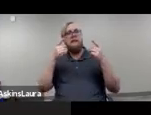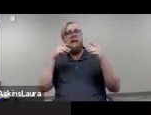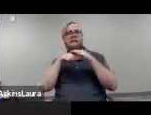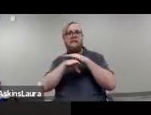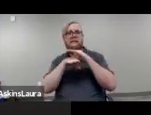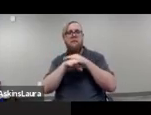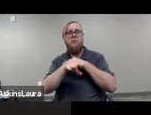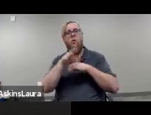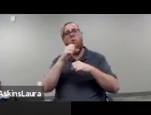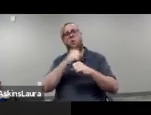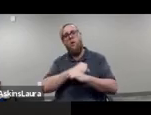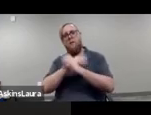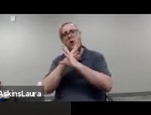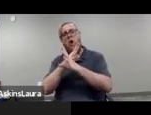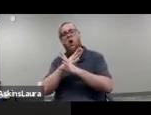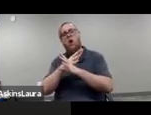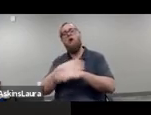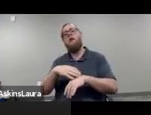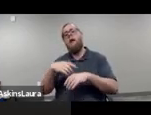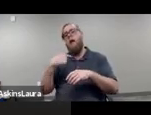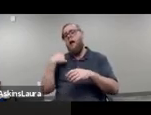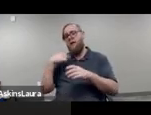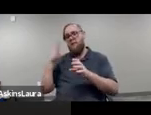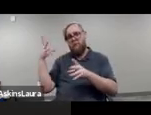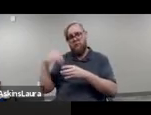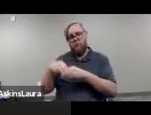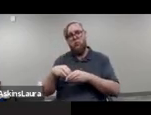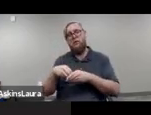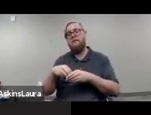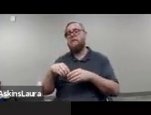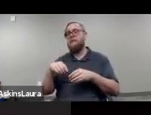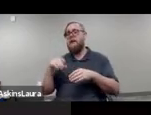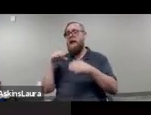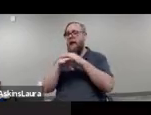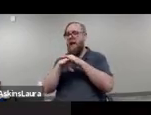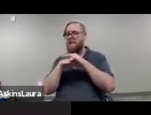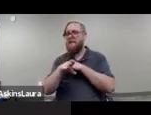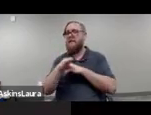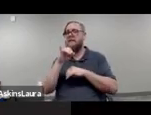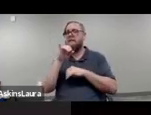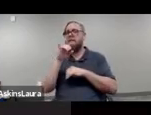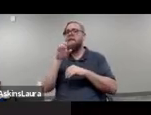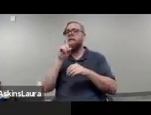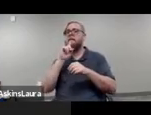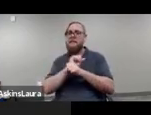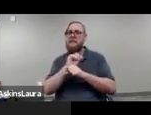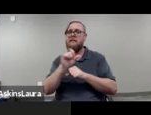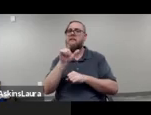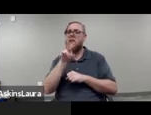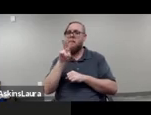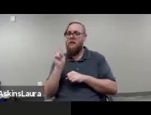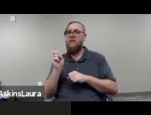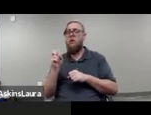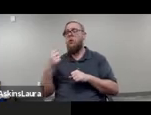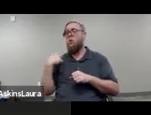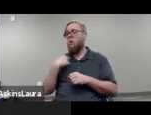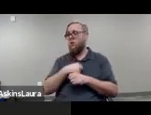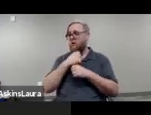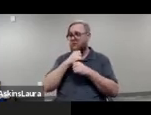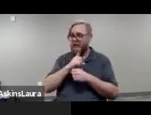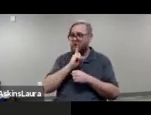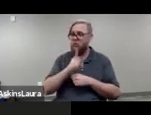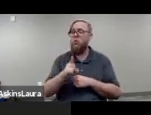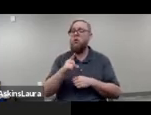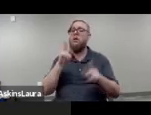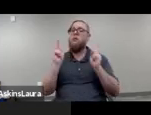been part of access is love so we we want to ensure that people with disabilities are counted